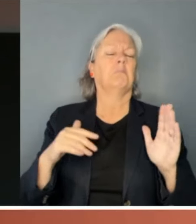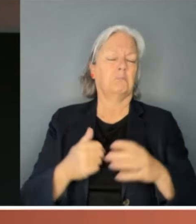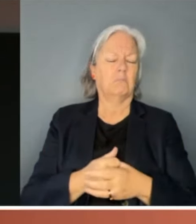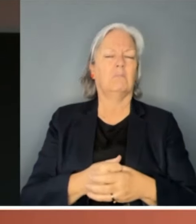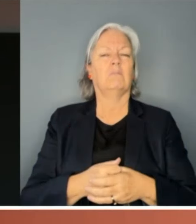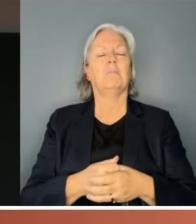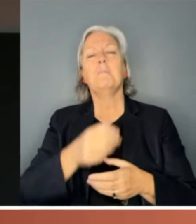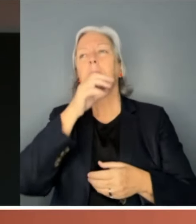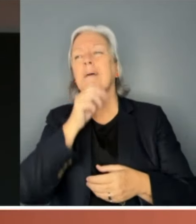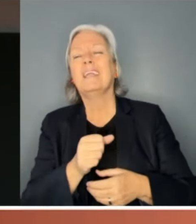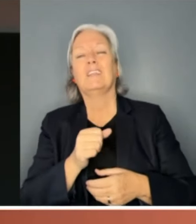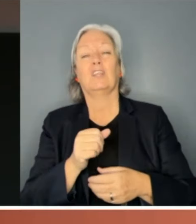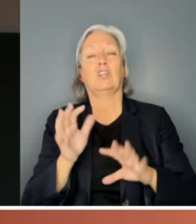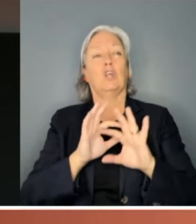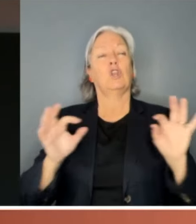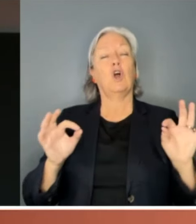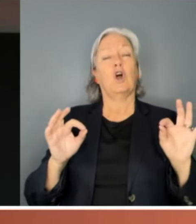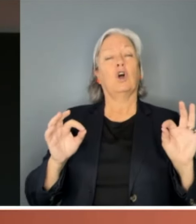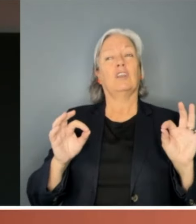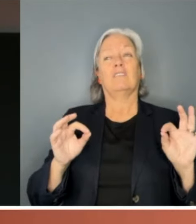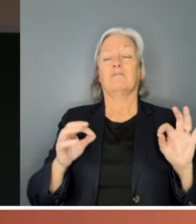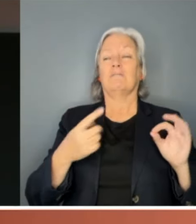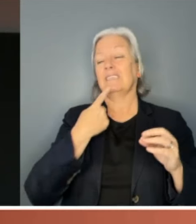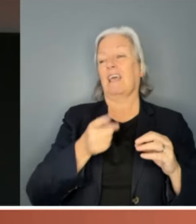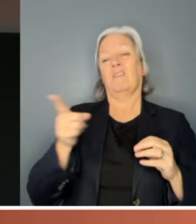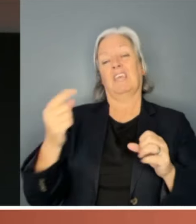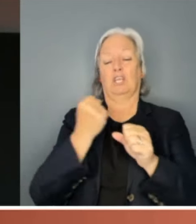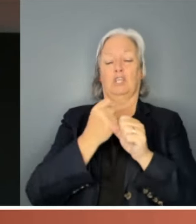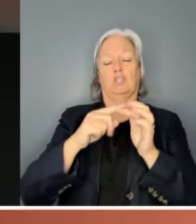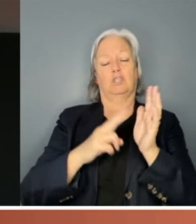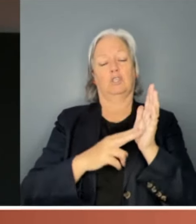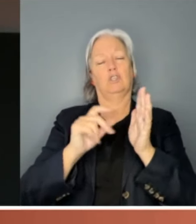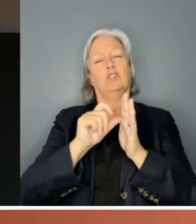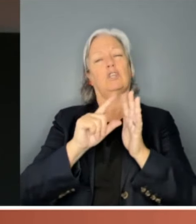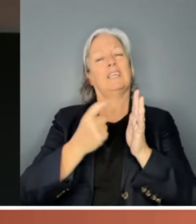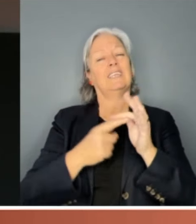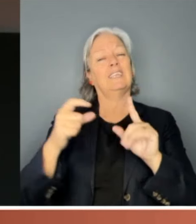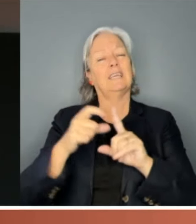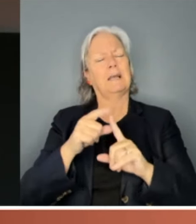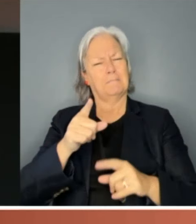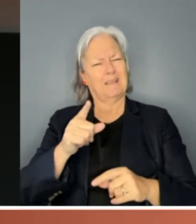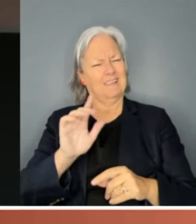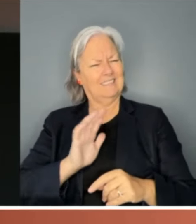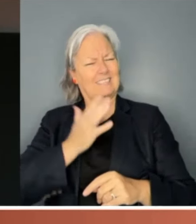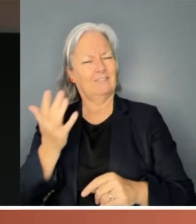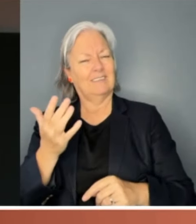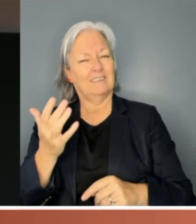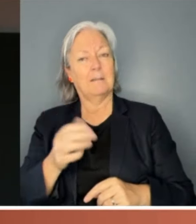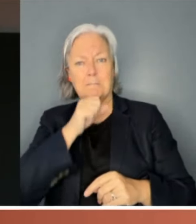not even constructed as gendered. But, surprise, surprise, men have gender too.